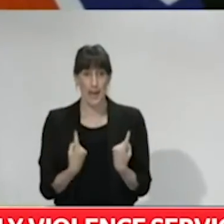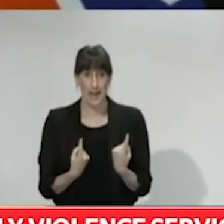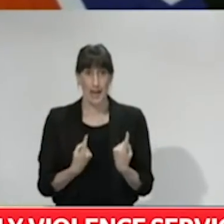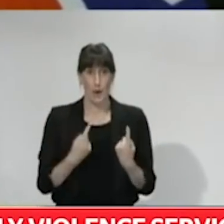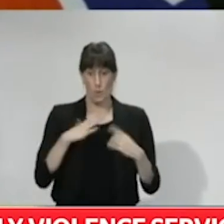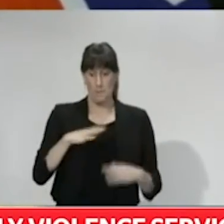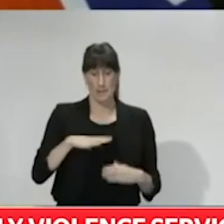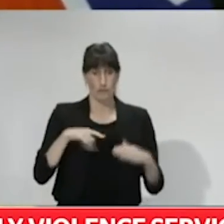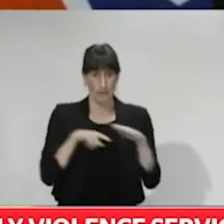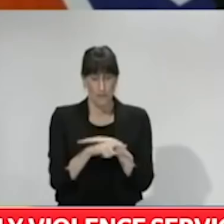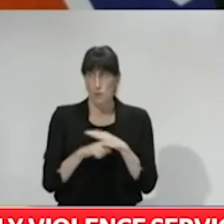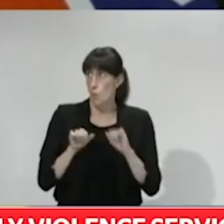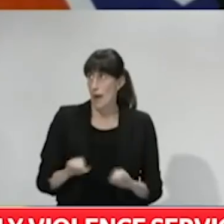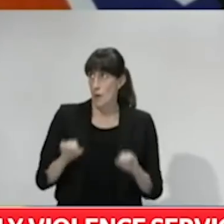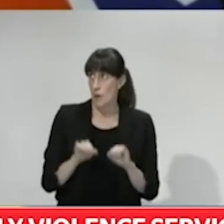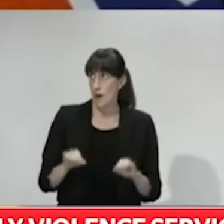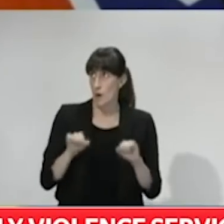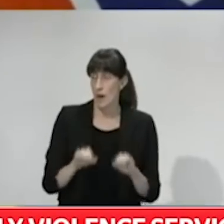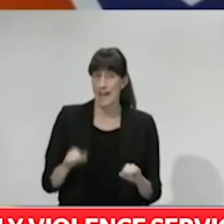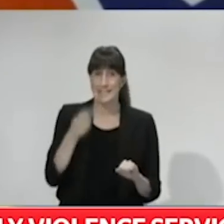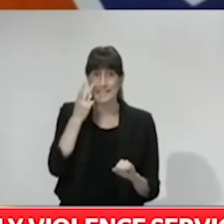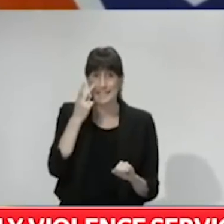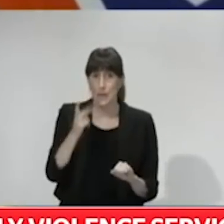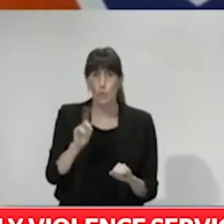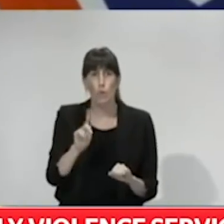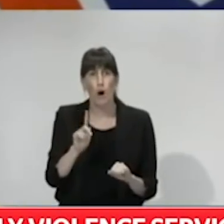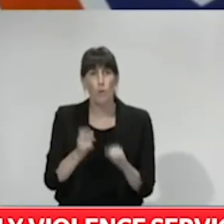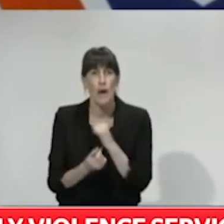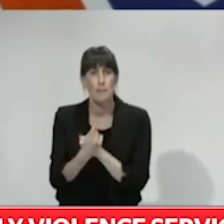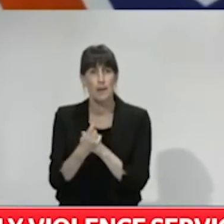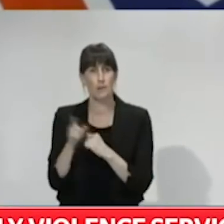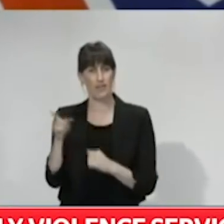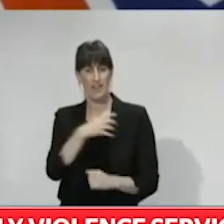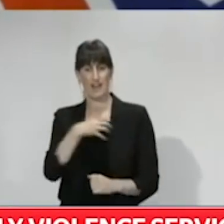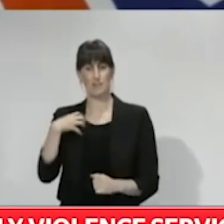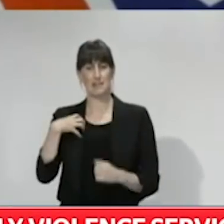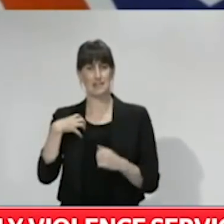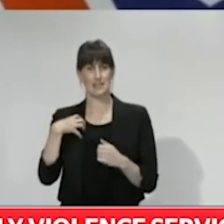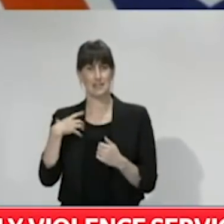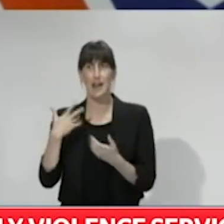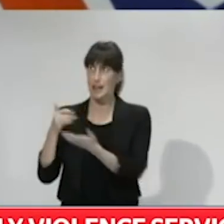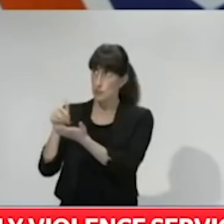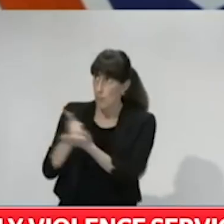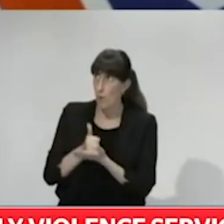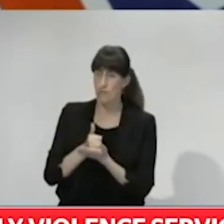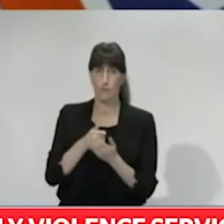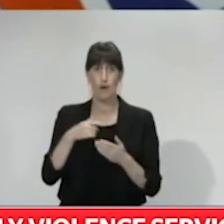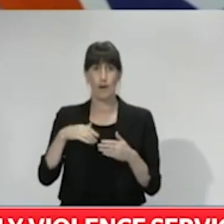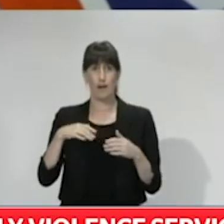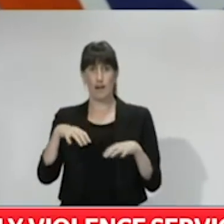demonstration of this government's expressed commitment to addressing family violence, and we're not disappointed.